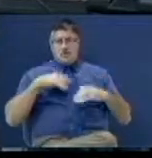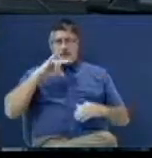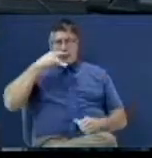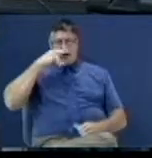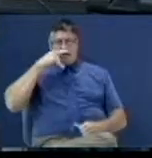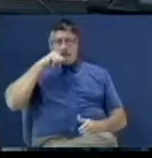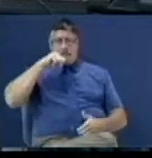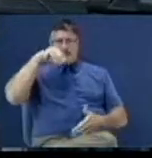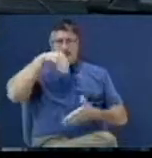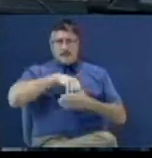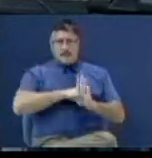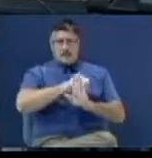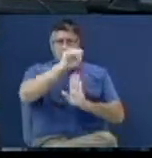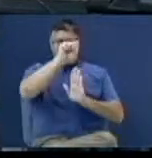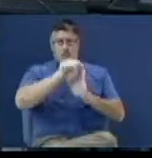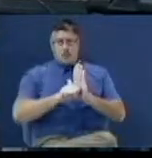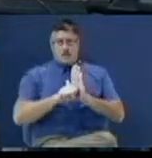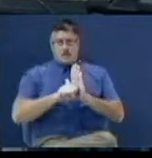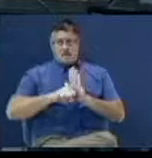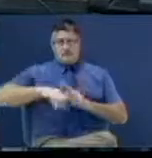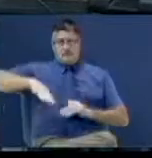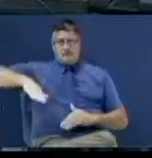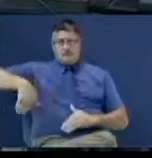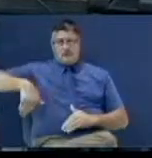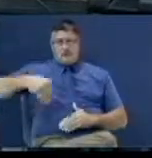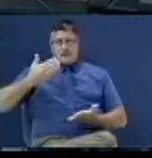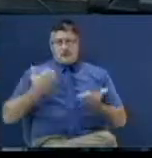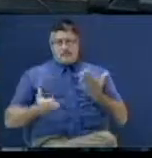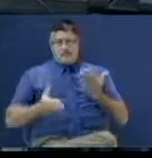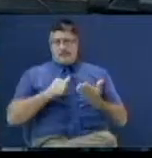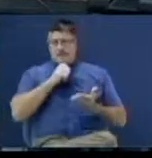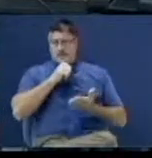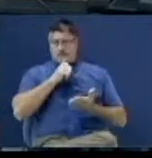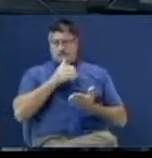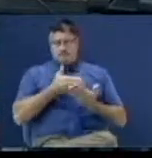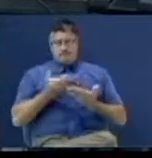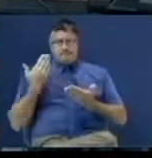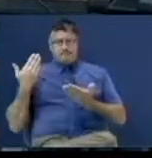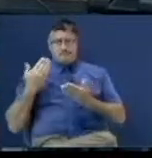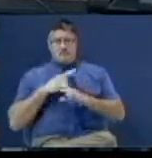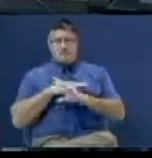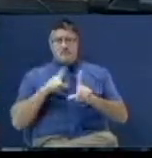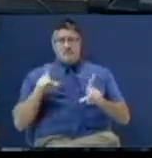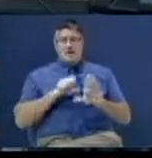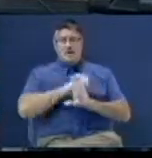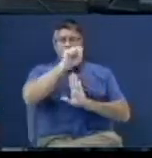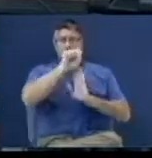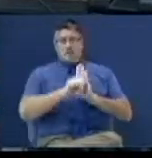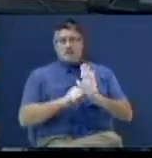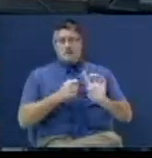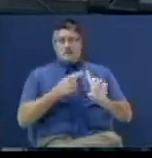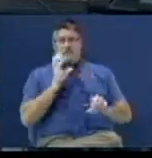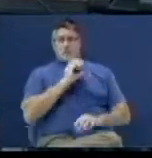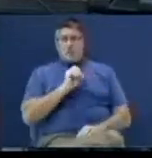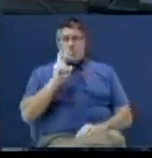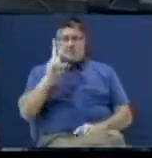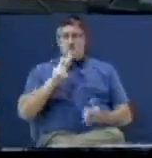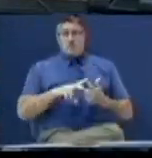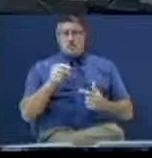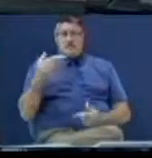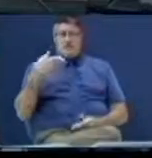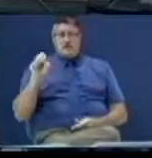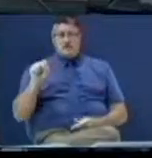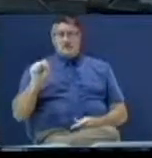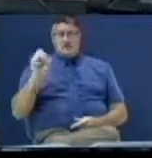in Awana yet? Yeah, well, maybe they've never been. And Awana is from two years old all the through high school.